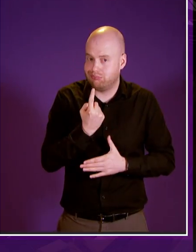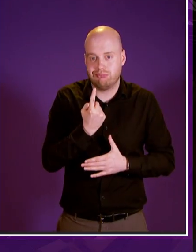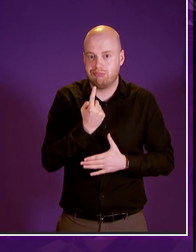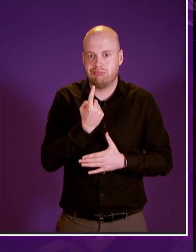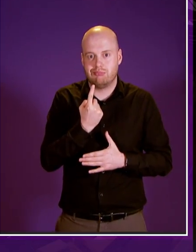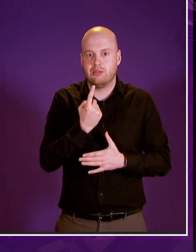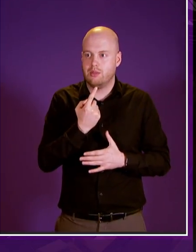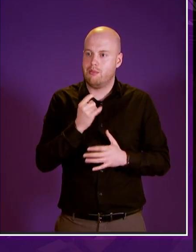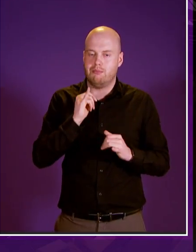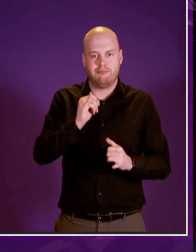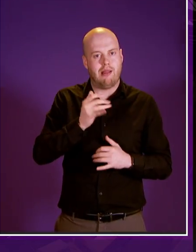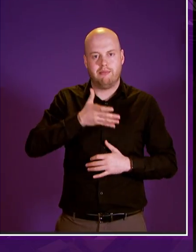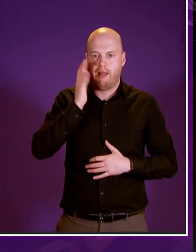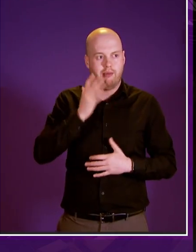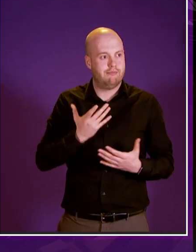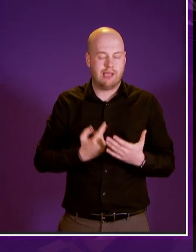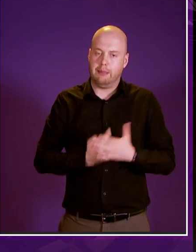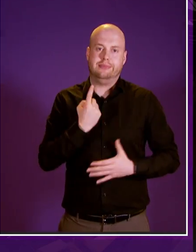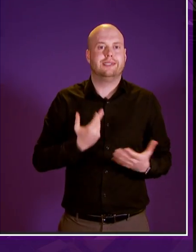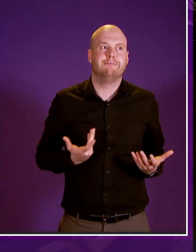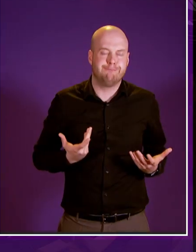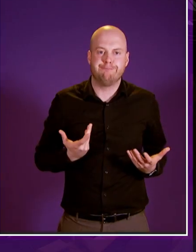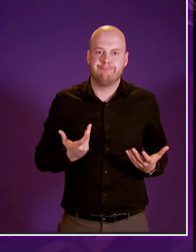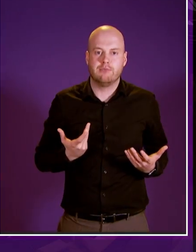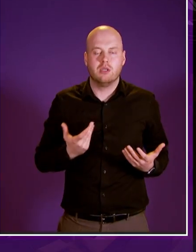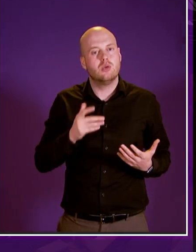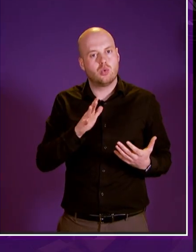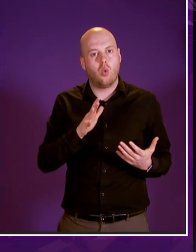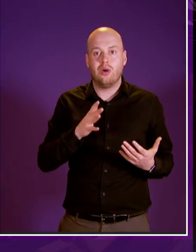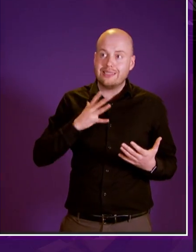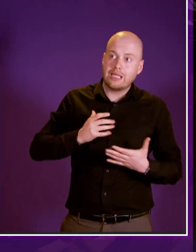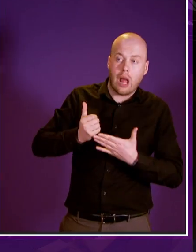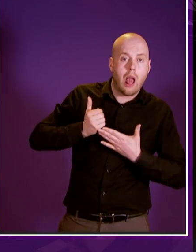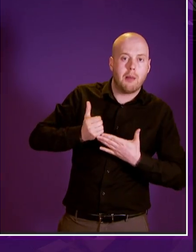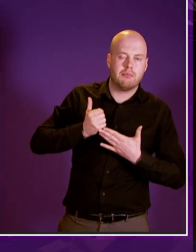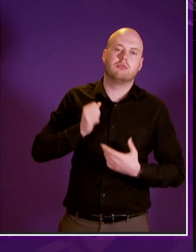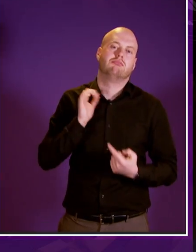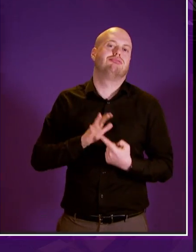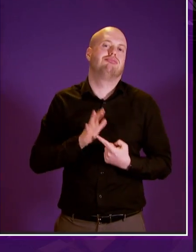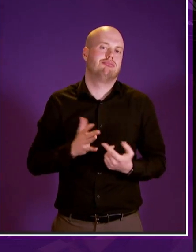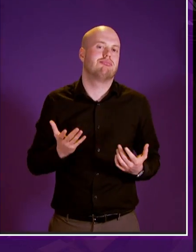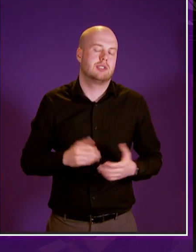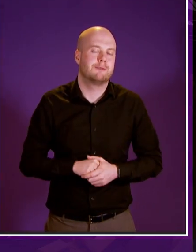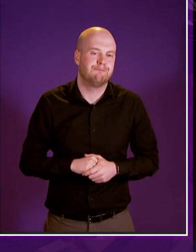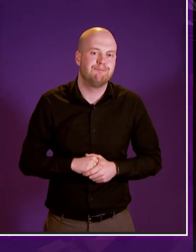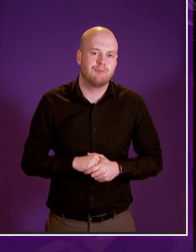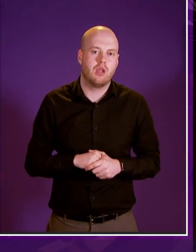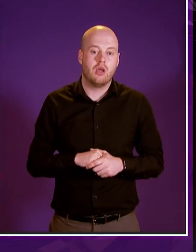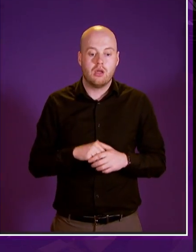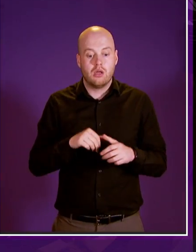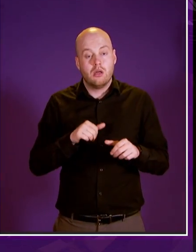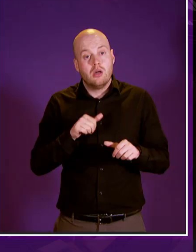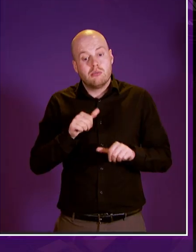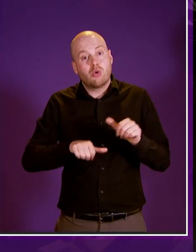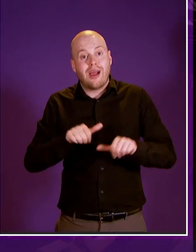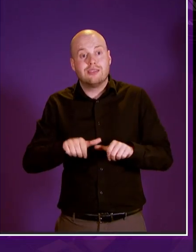this misfortune so acquiring help and assistance for a social security system is vital so much progress has been made in so many